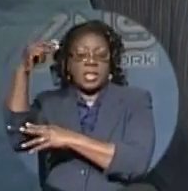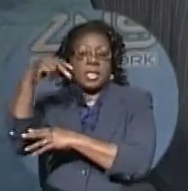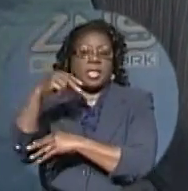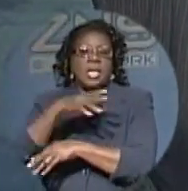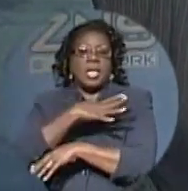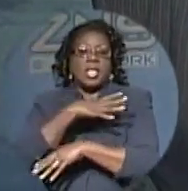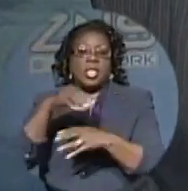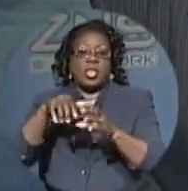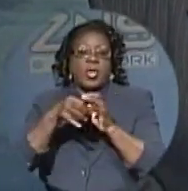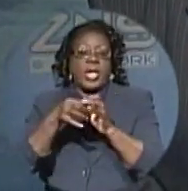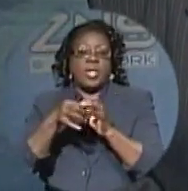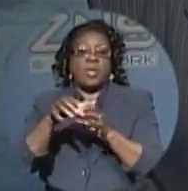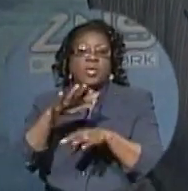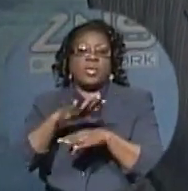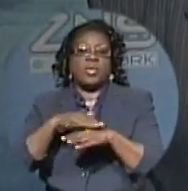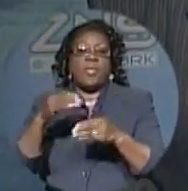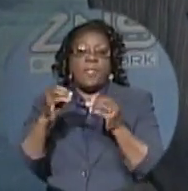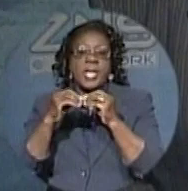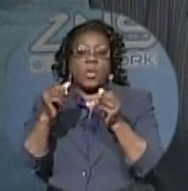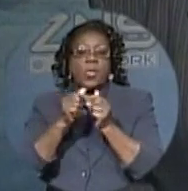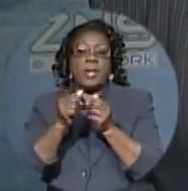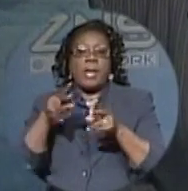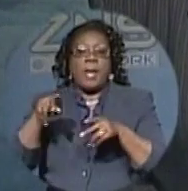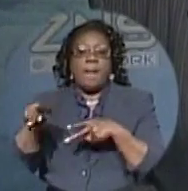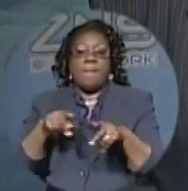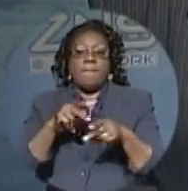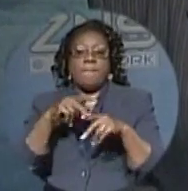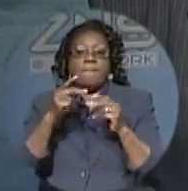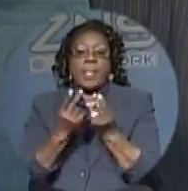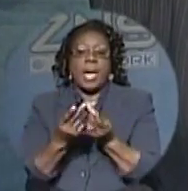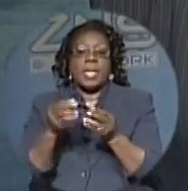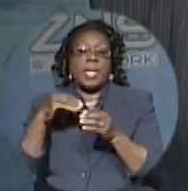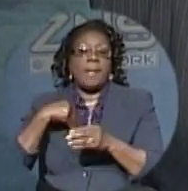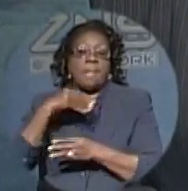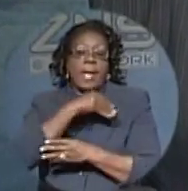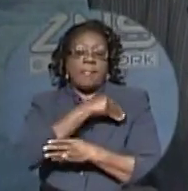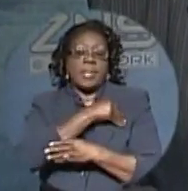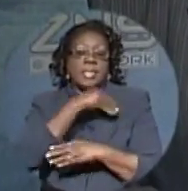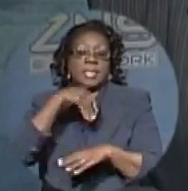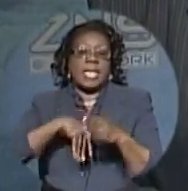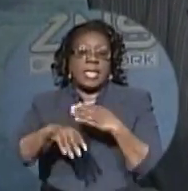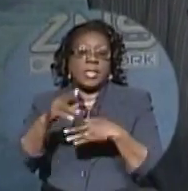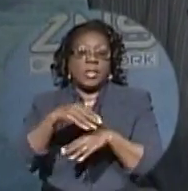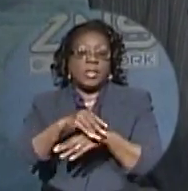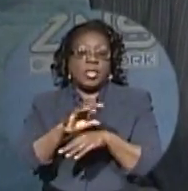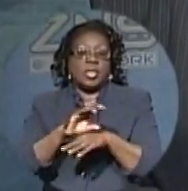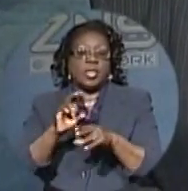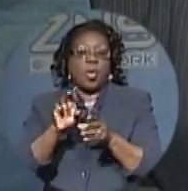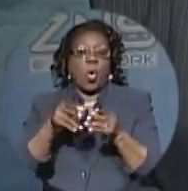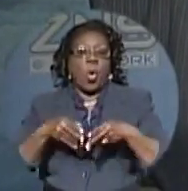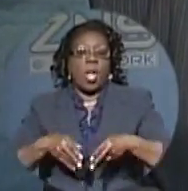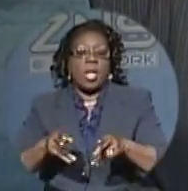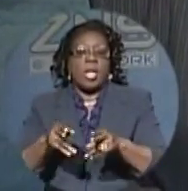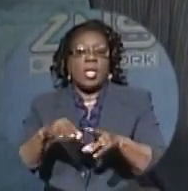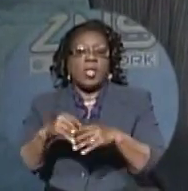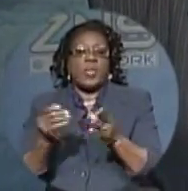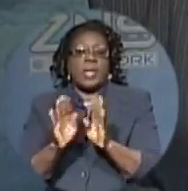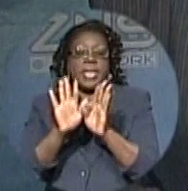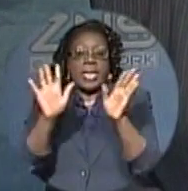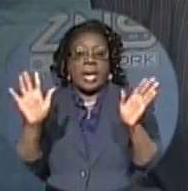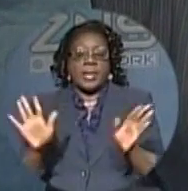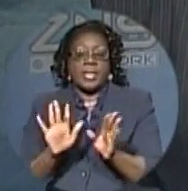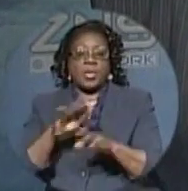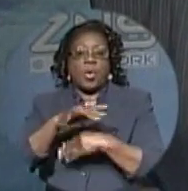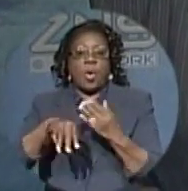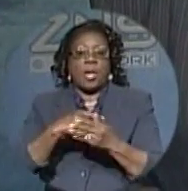party joined those on the ground to meet with party members and supporters at Christ the King Hall. Their mission to bring clarity to the many questions